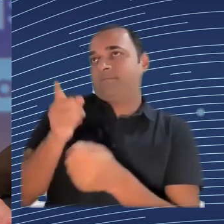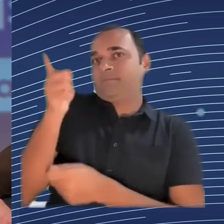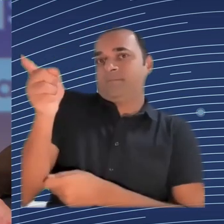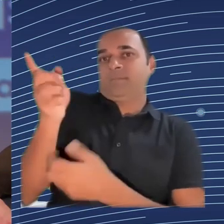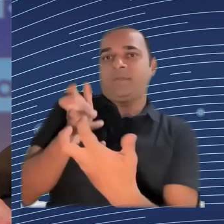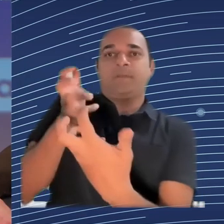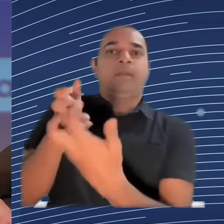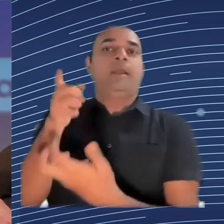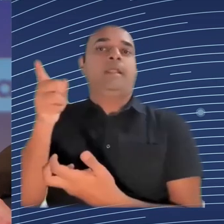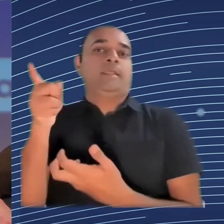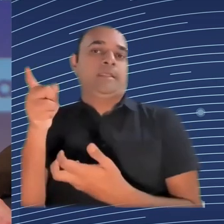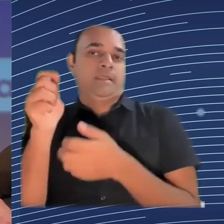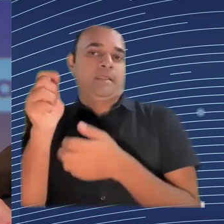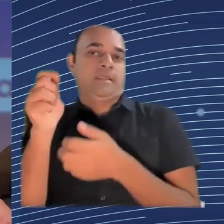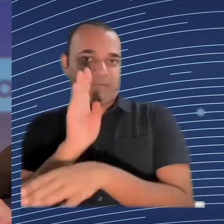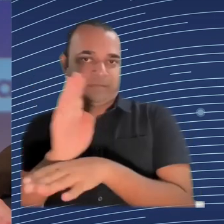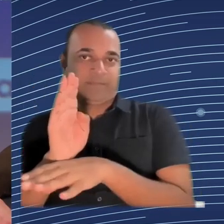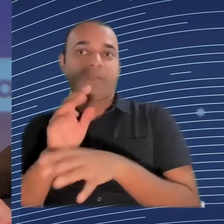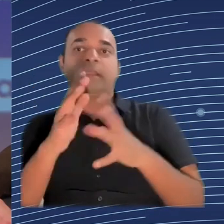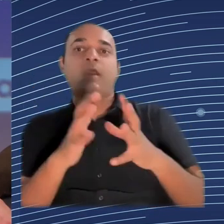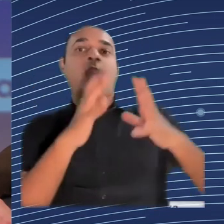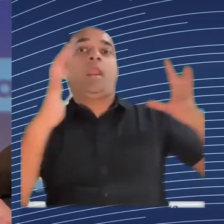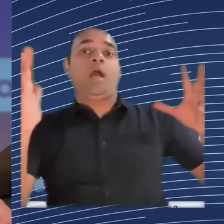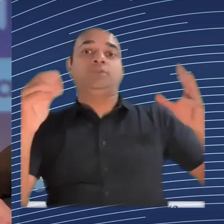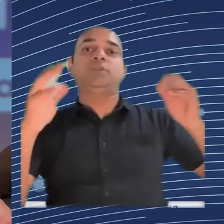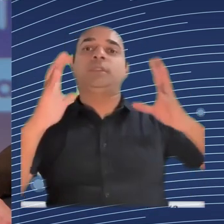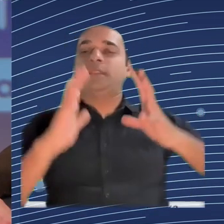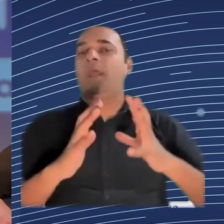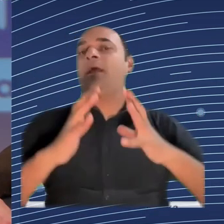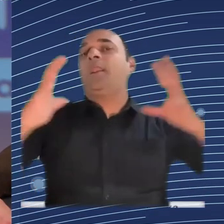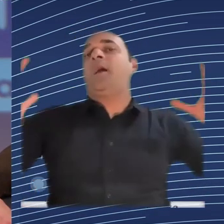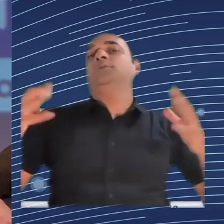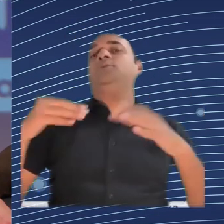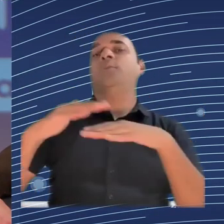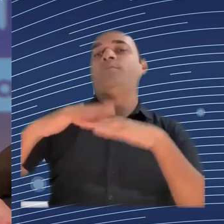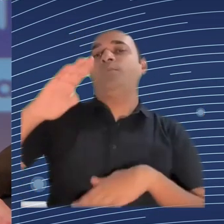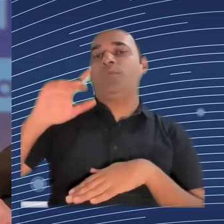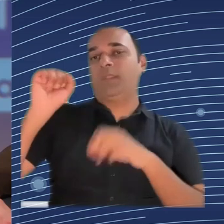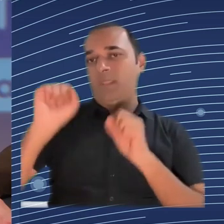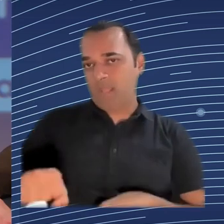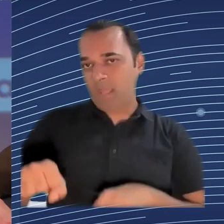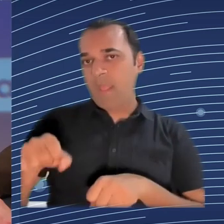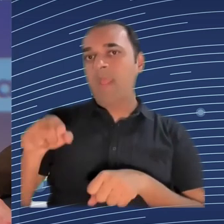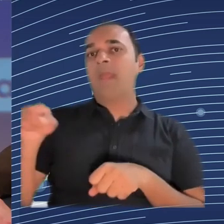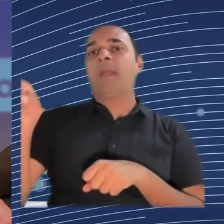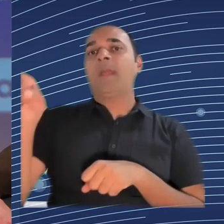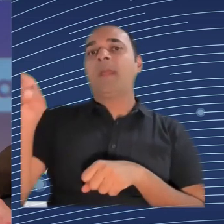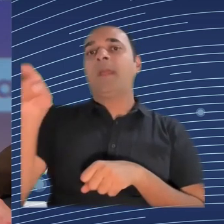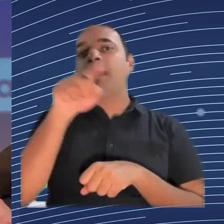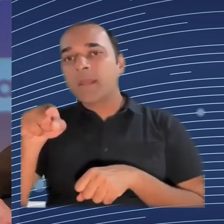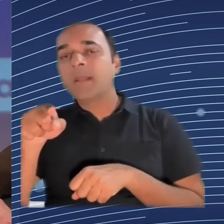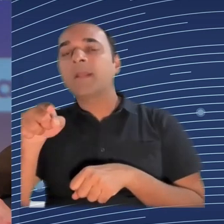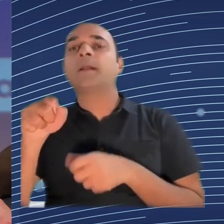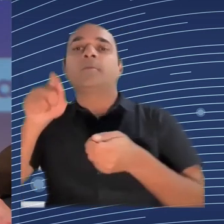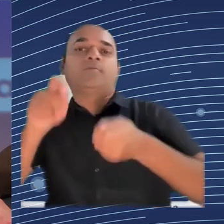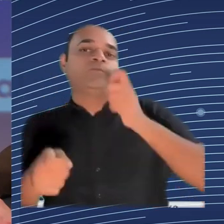human oversight or appeal processes are things that are totally within the company's control. So suppose